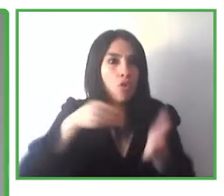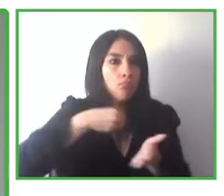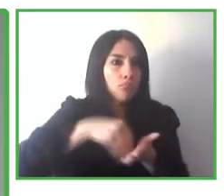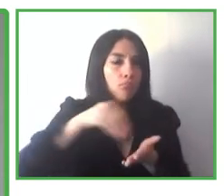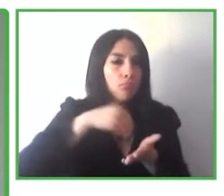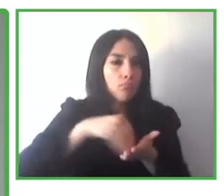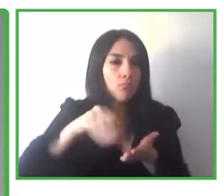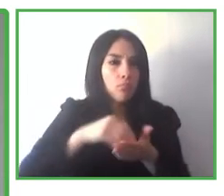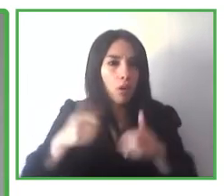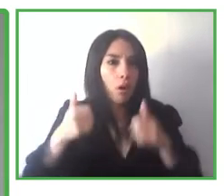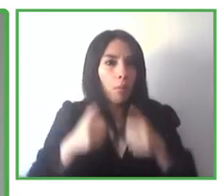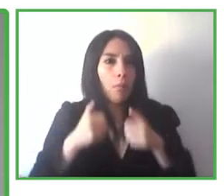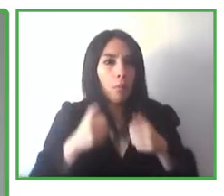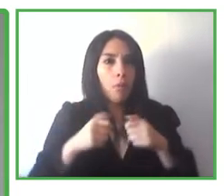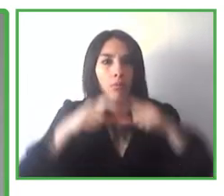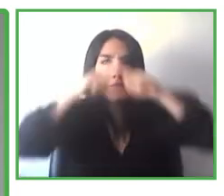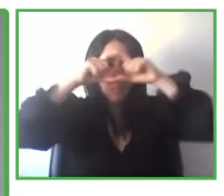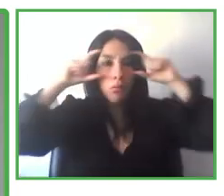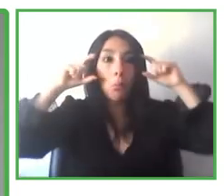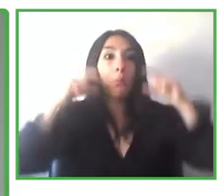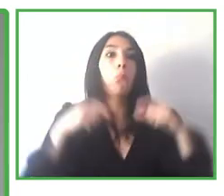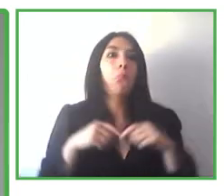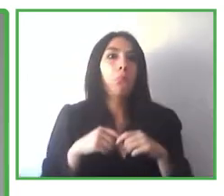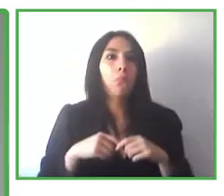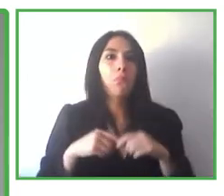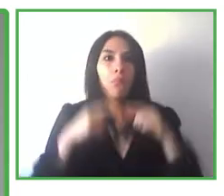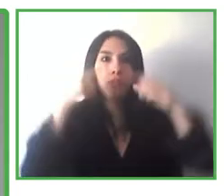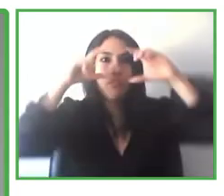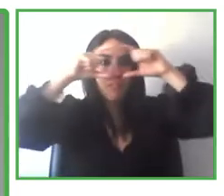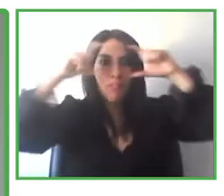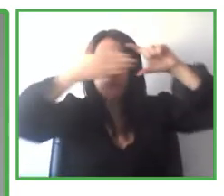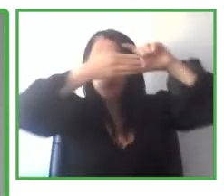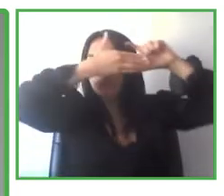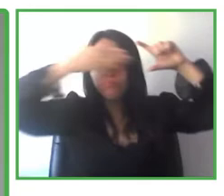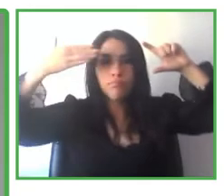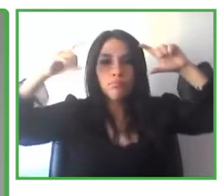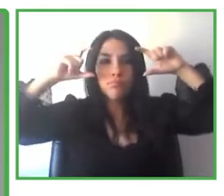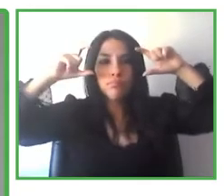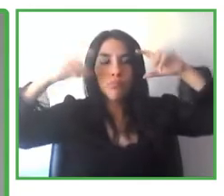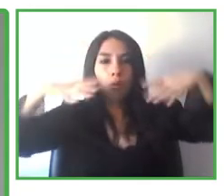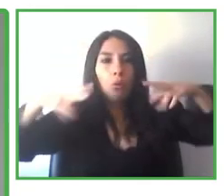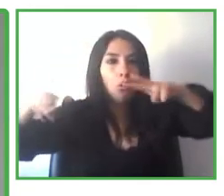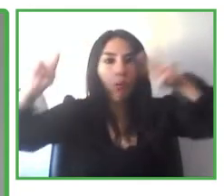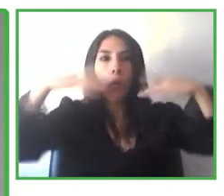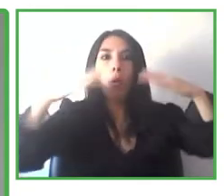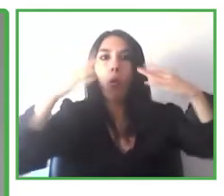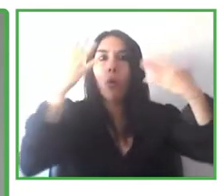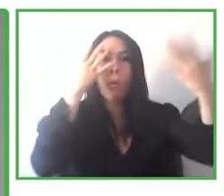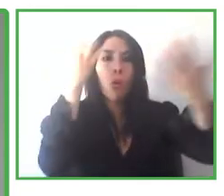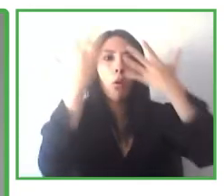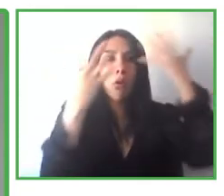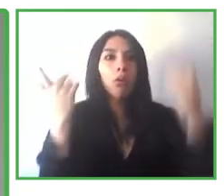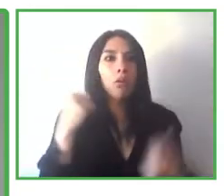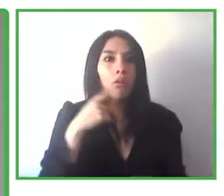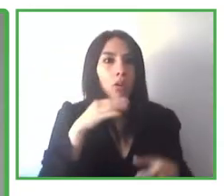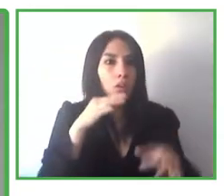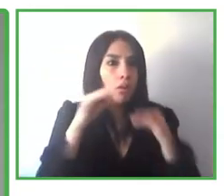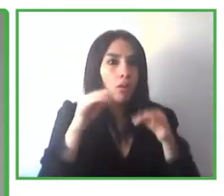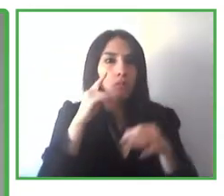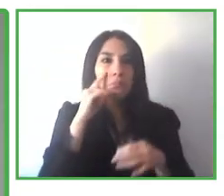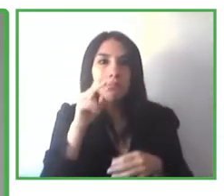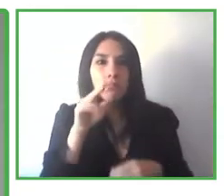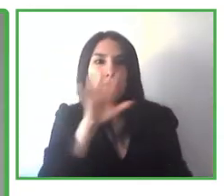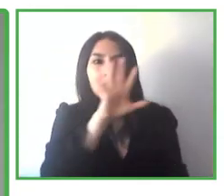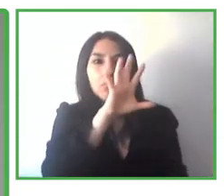systems. Or for instance, that by 2025, 500 million units